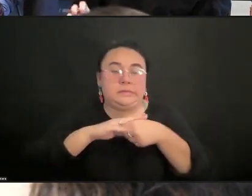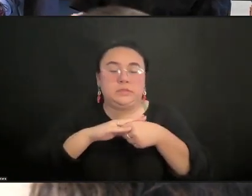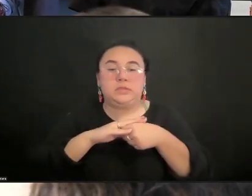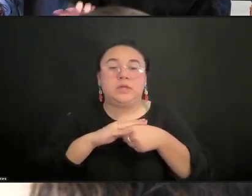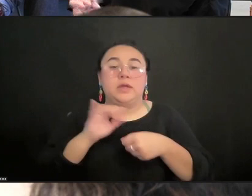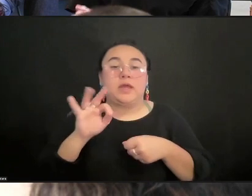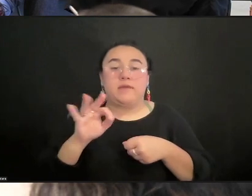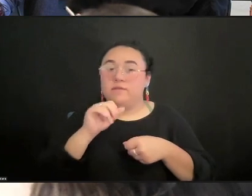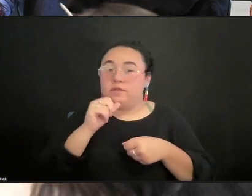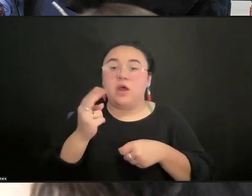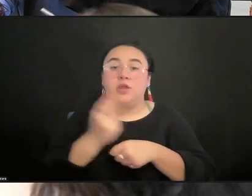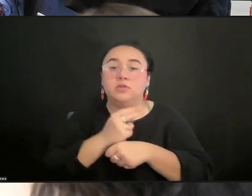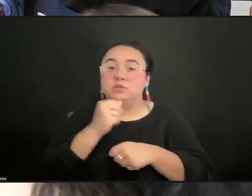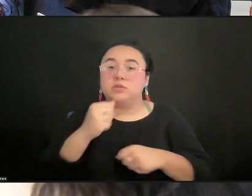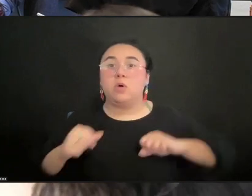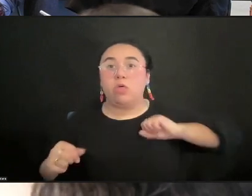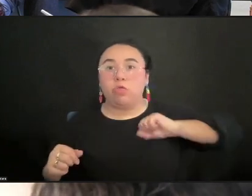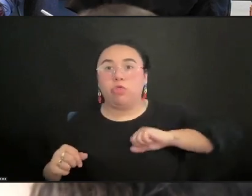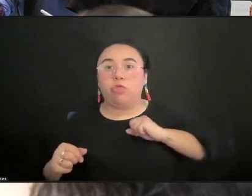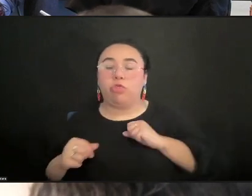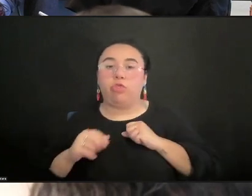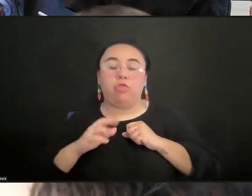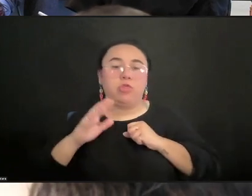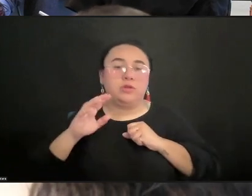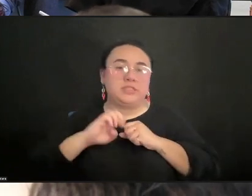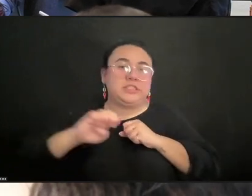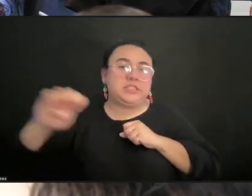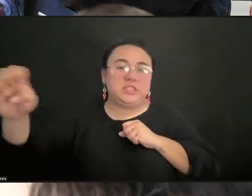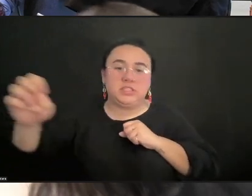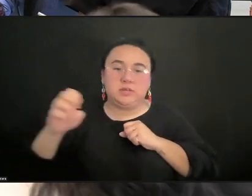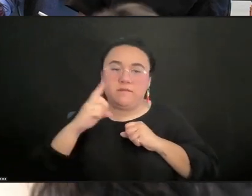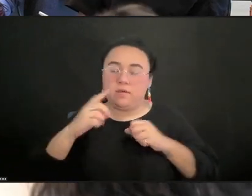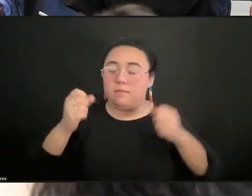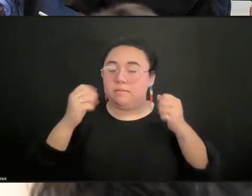against yourself or anything like that. For lots of reasons.